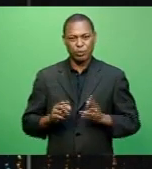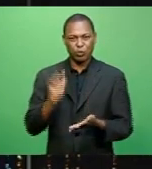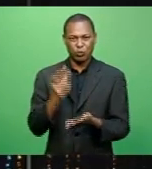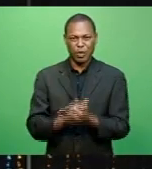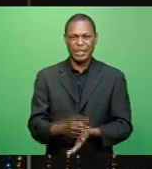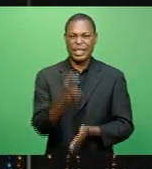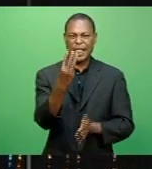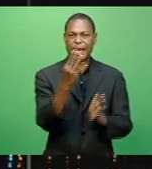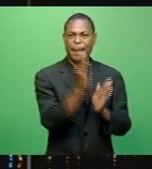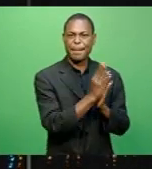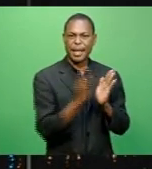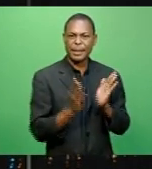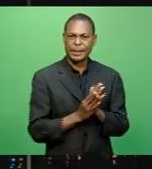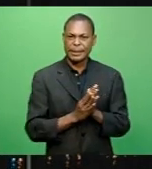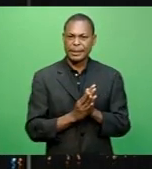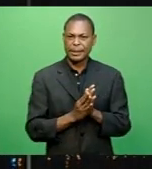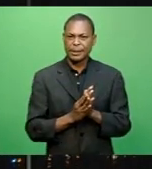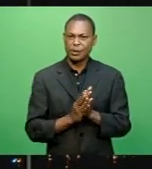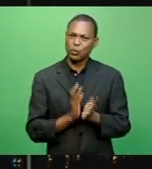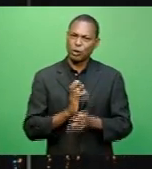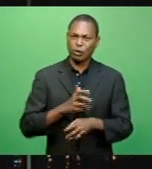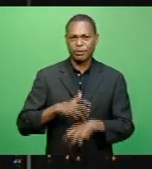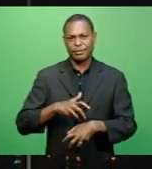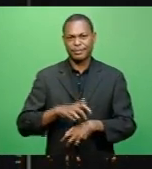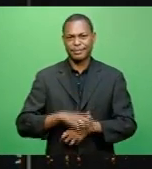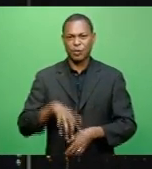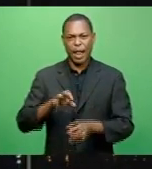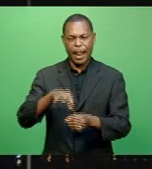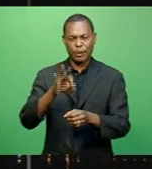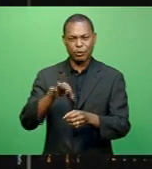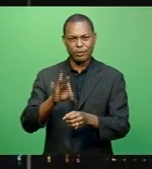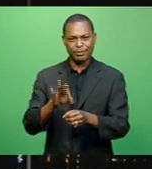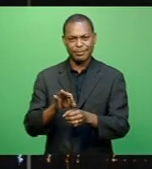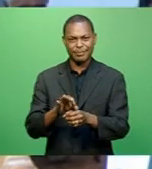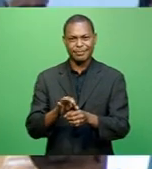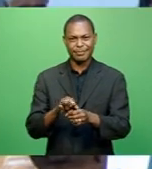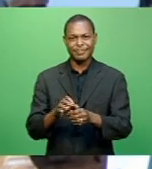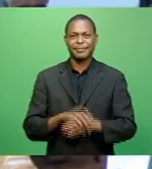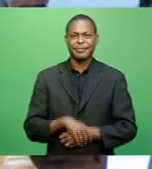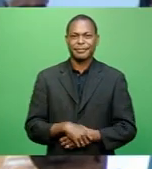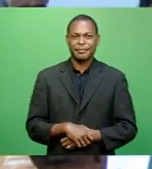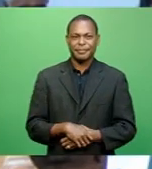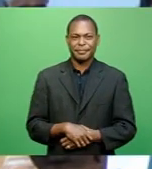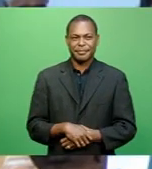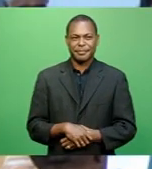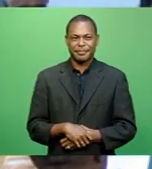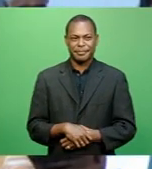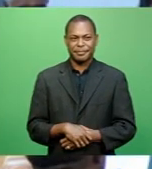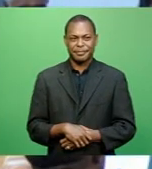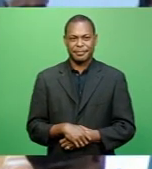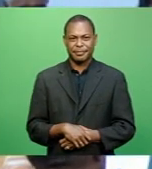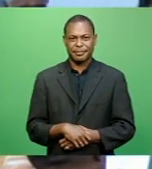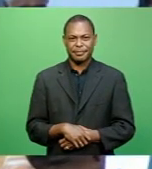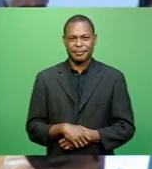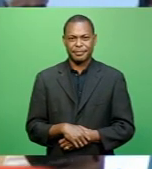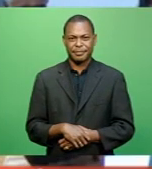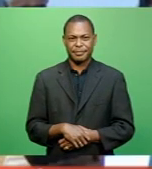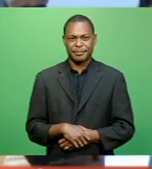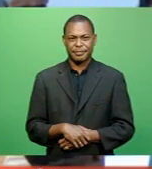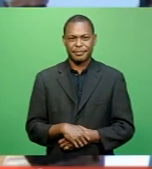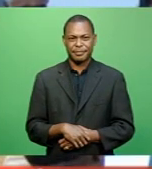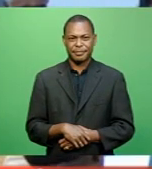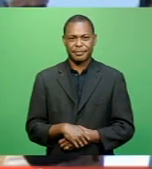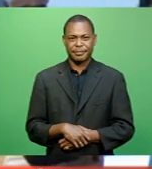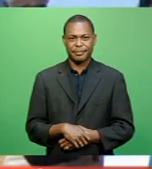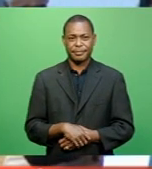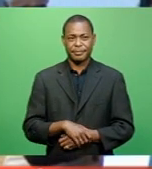bills to amend Fiji's electoral framework. Sanya Nibboiler reports. To me is Ms. Kavitha Raniga. Chandra